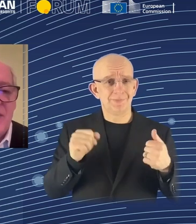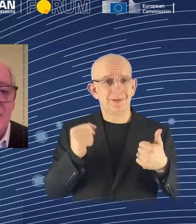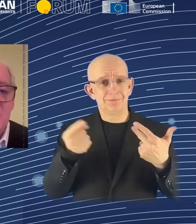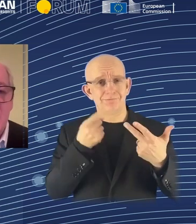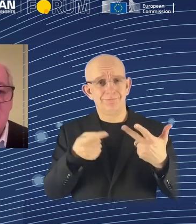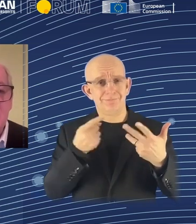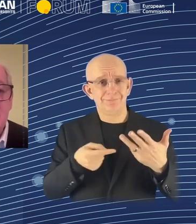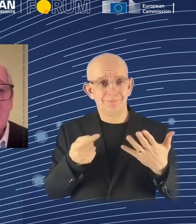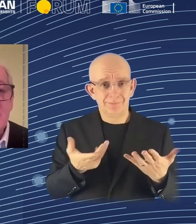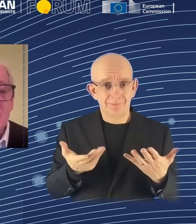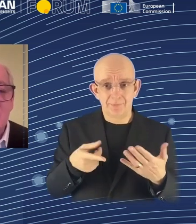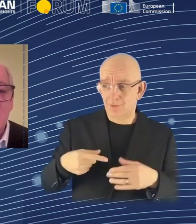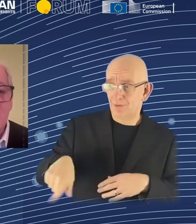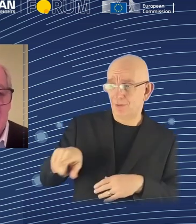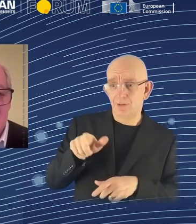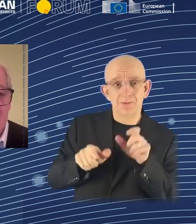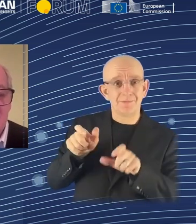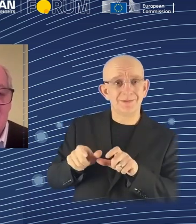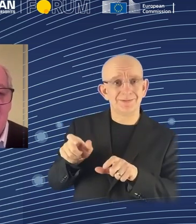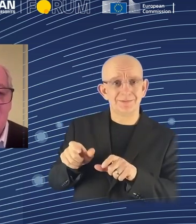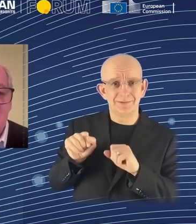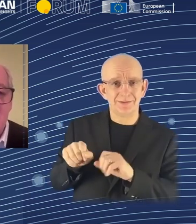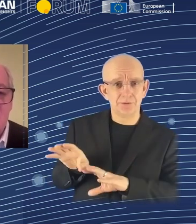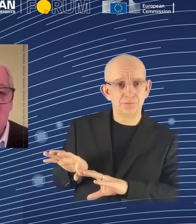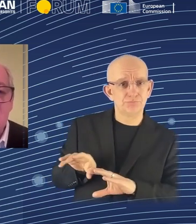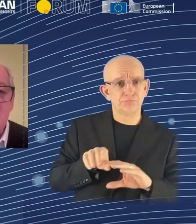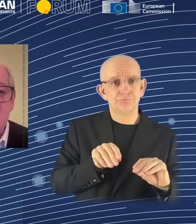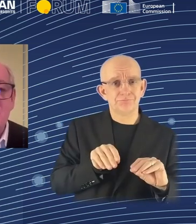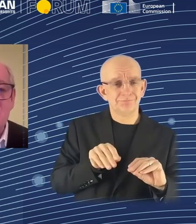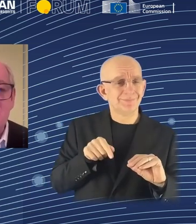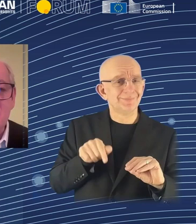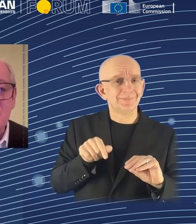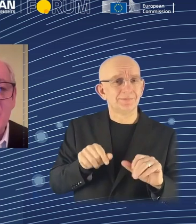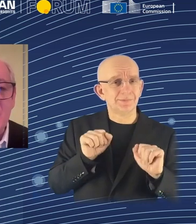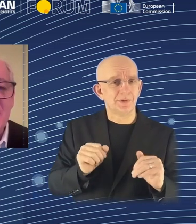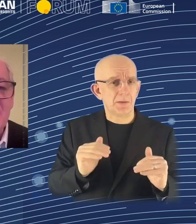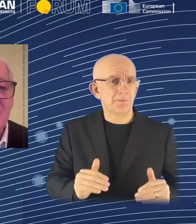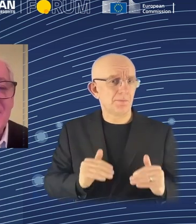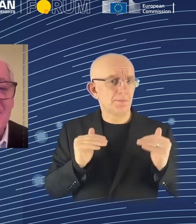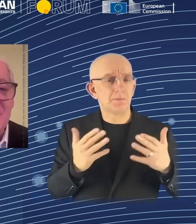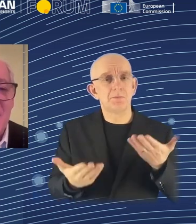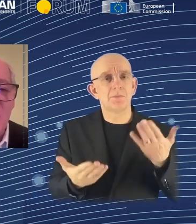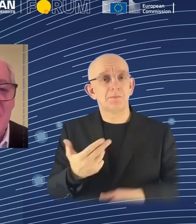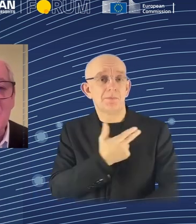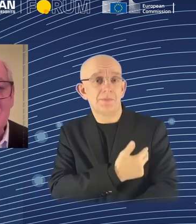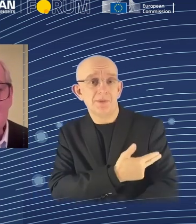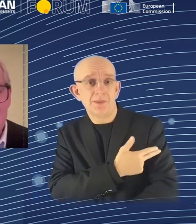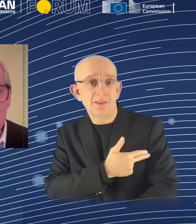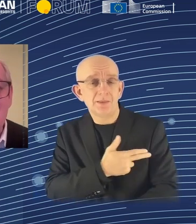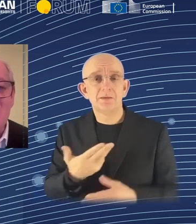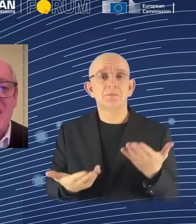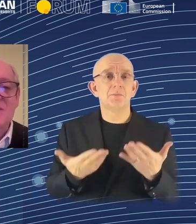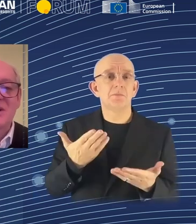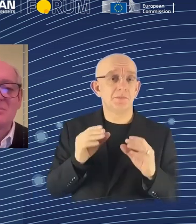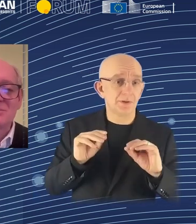healthcare and education. We're already seeing science advancing much faster as a result of AI, and one can only dream